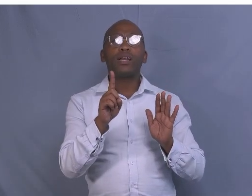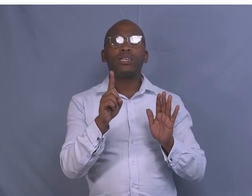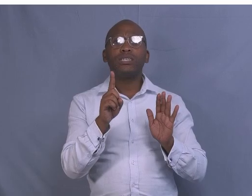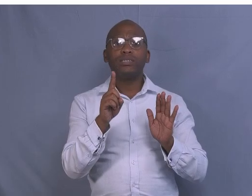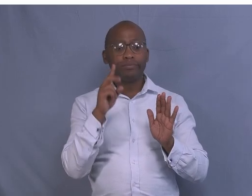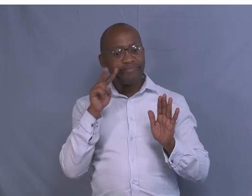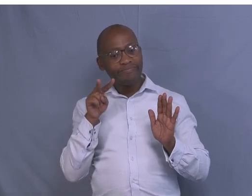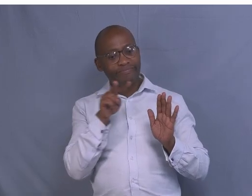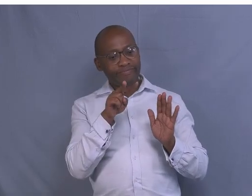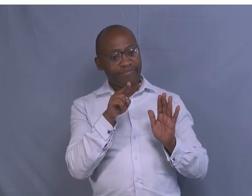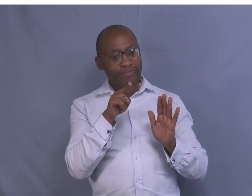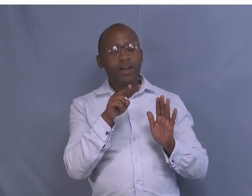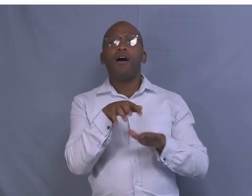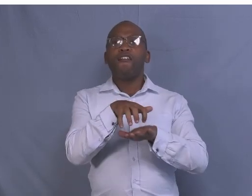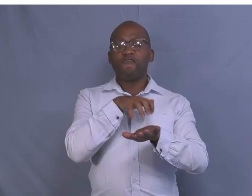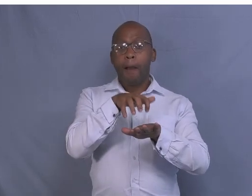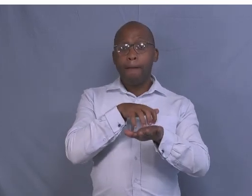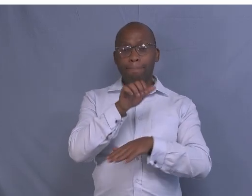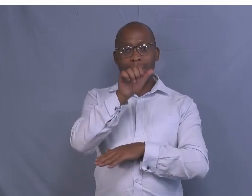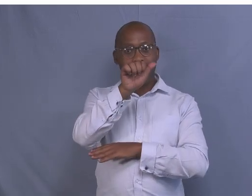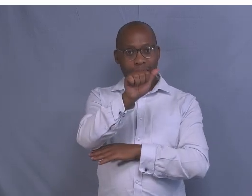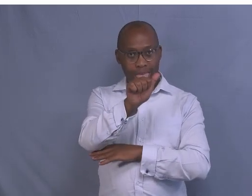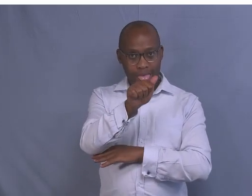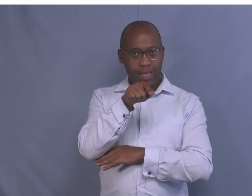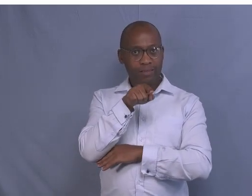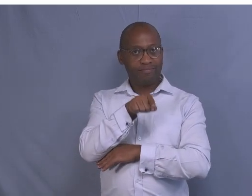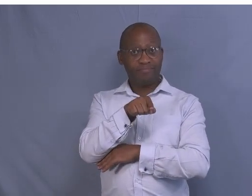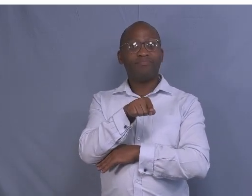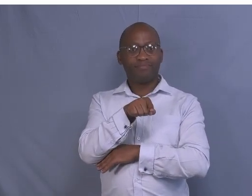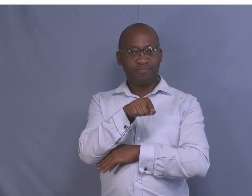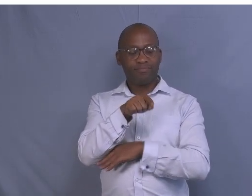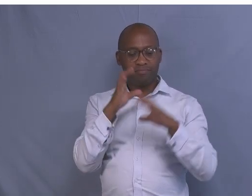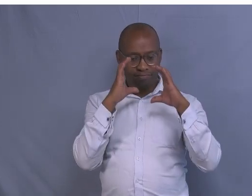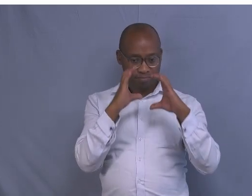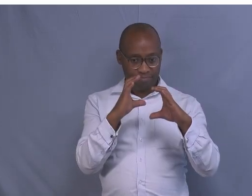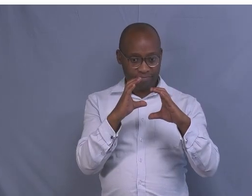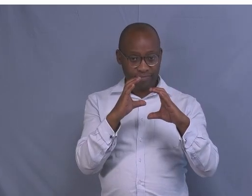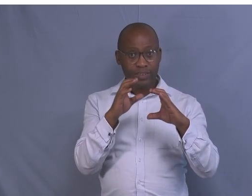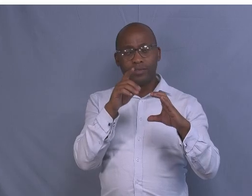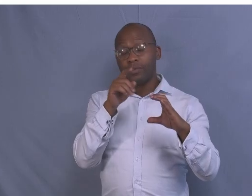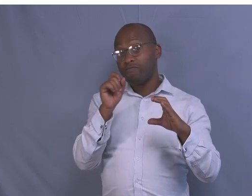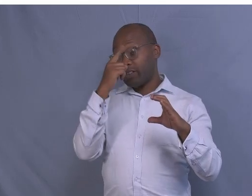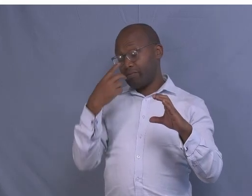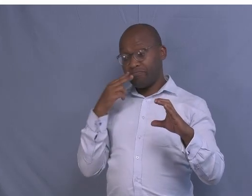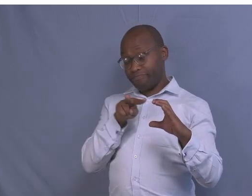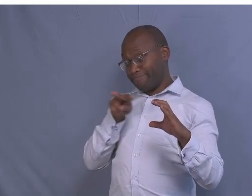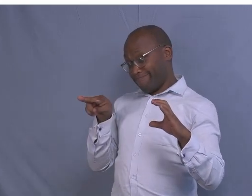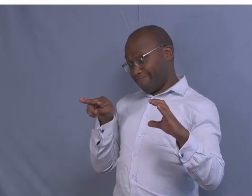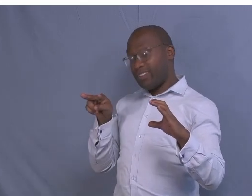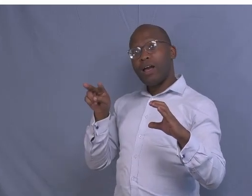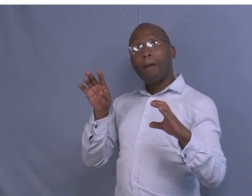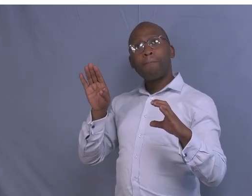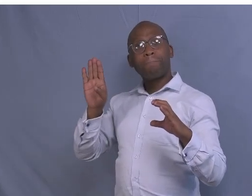which is the one that I was explaining about form B. If you look at form B, it's the one that I said,